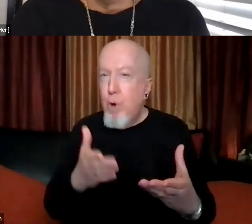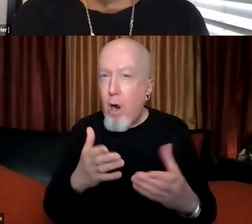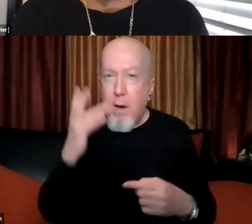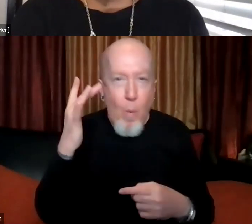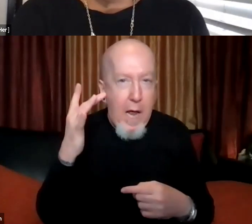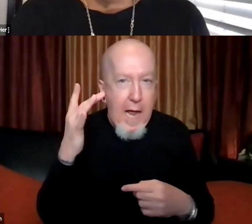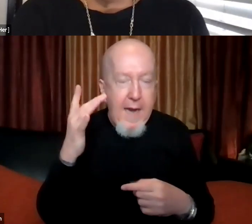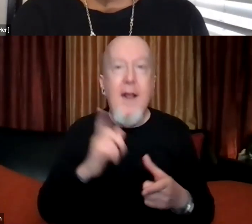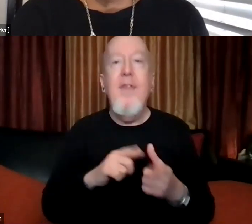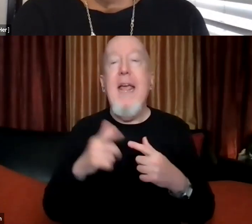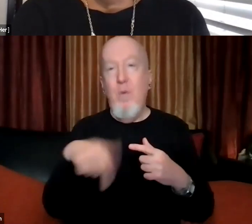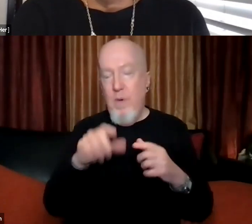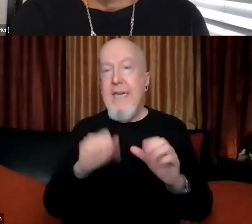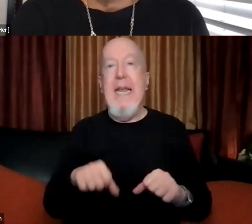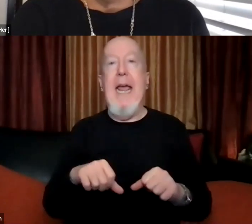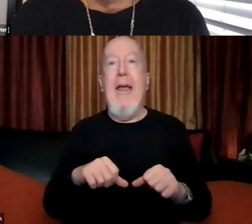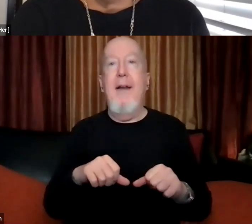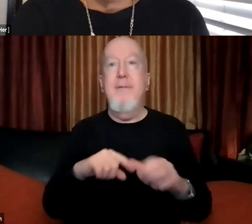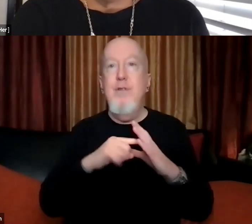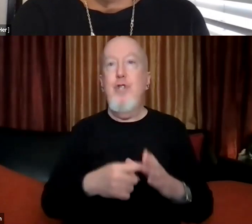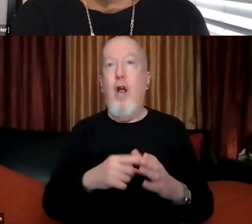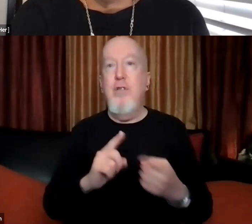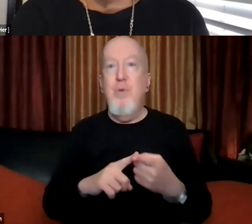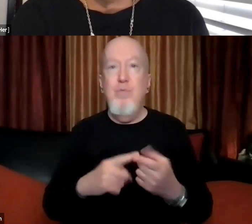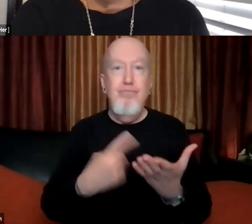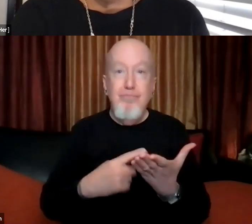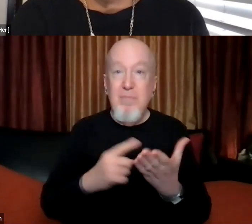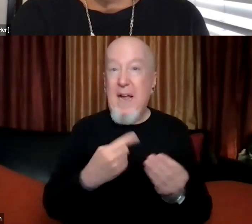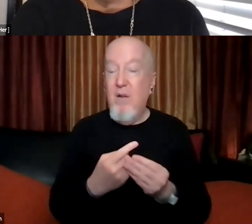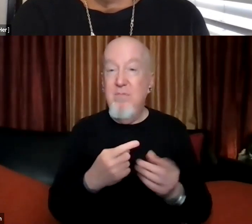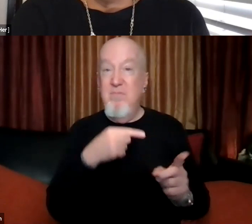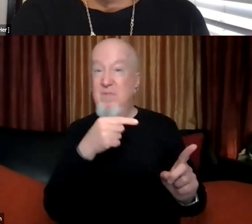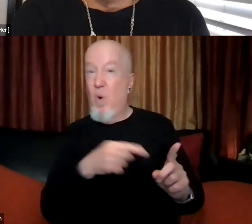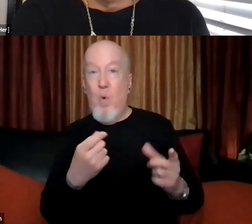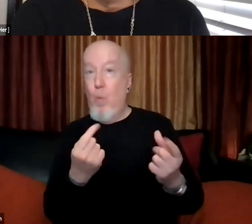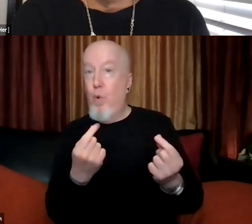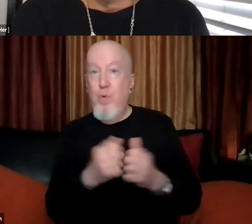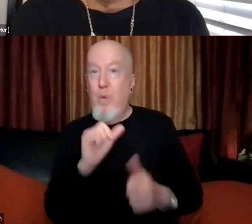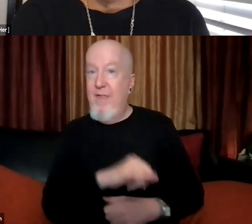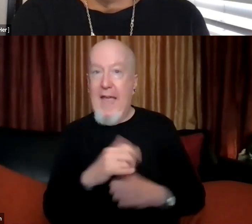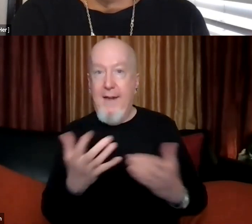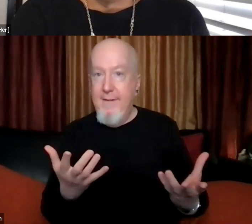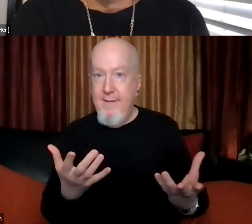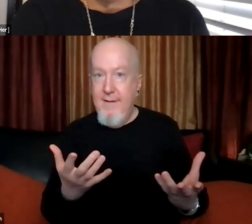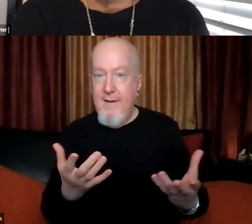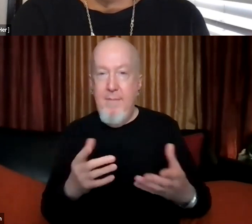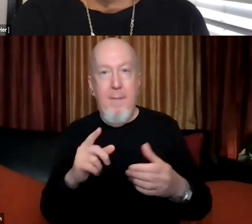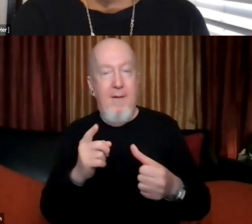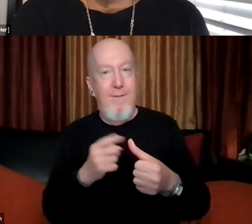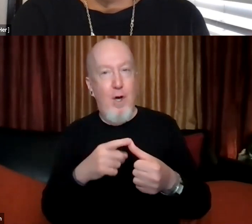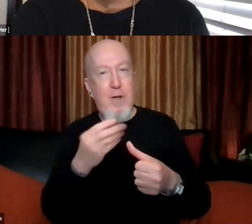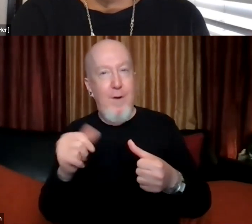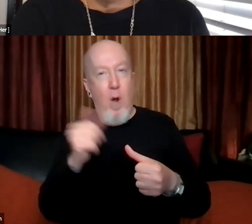questions, we can engage in the, the larger question of what we want to do with that in this present, um, and, and so that's, mean, clearly